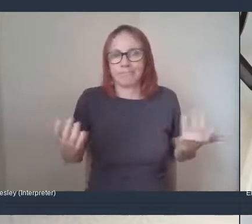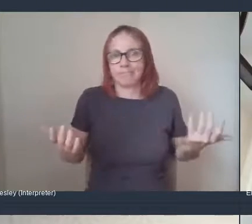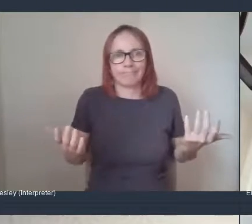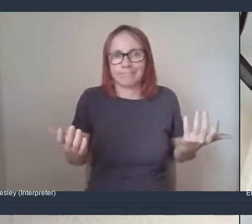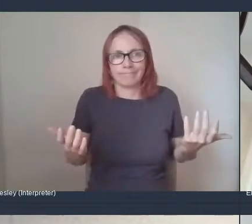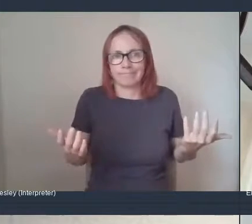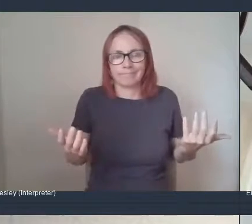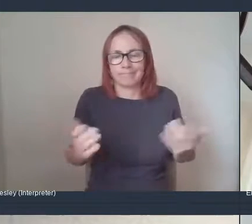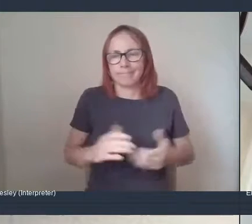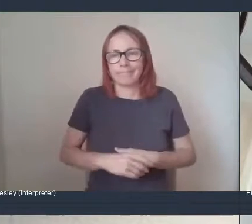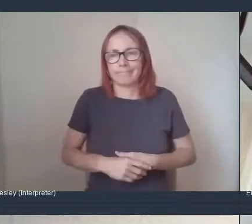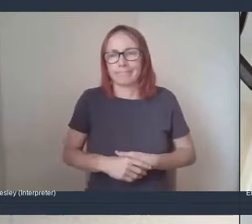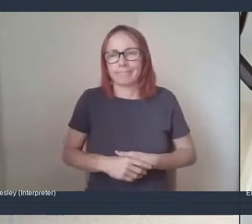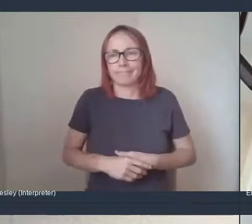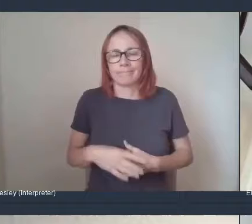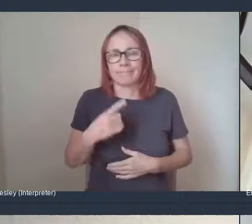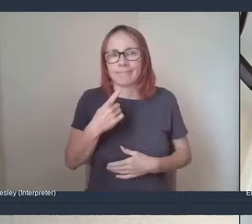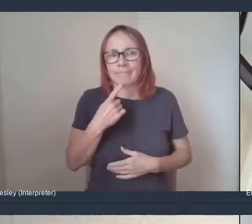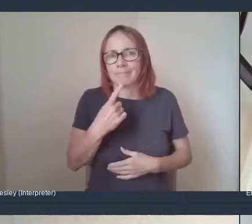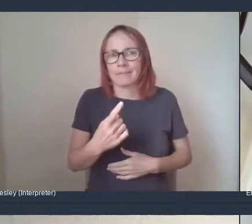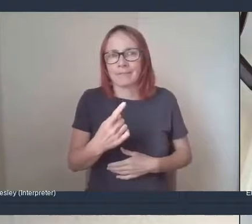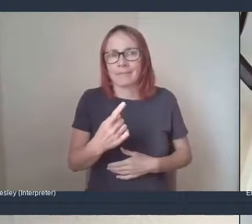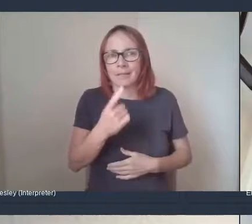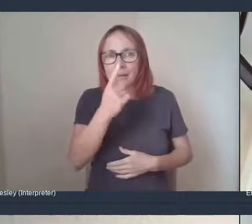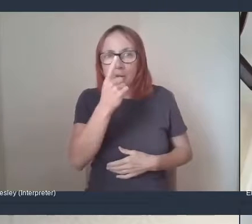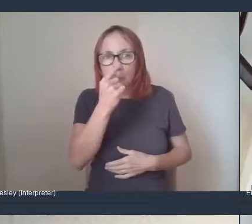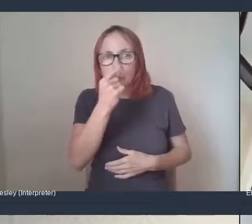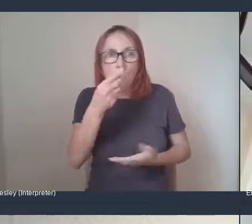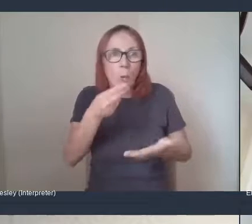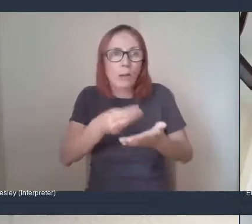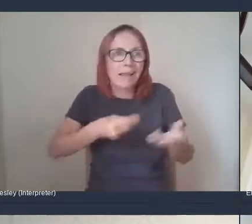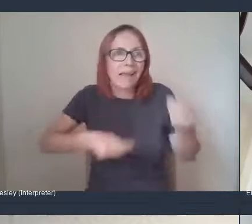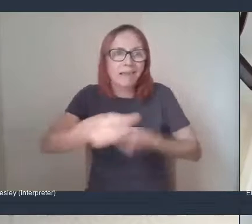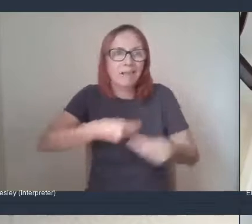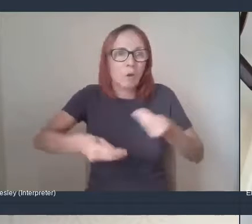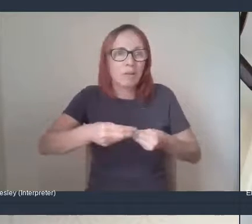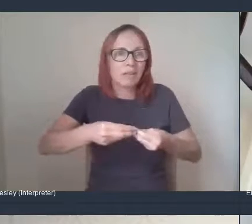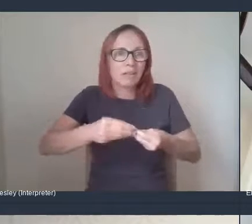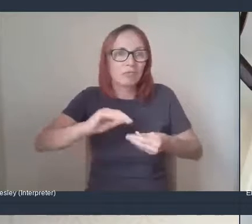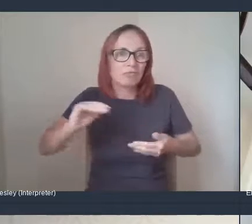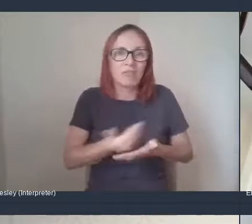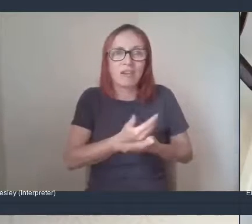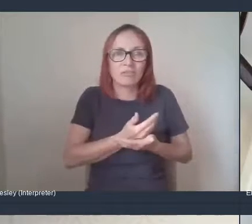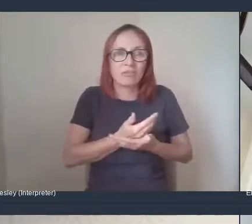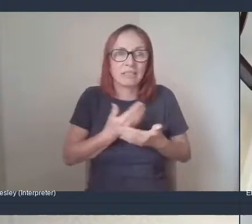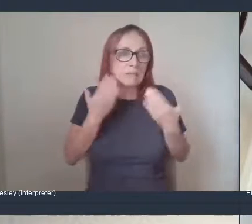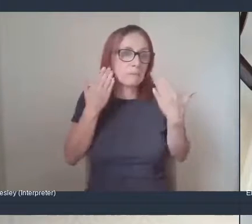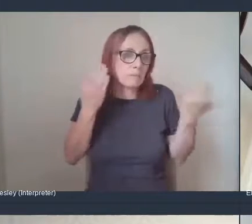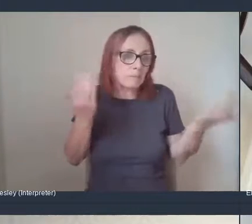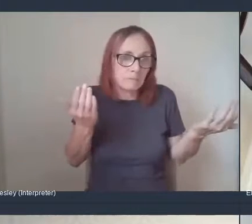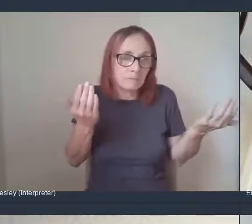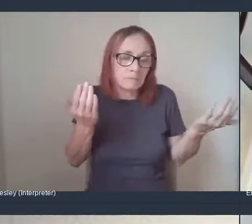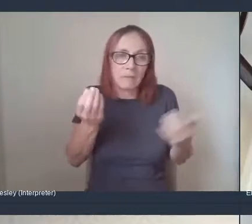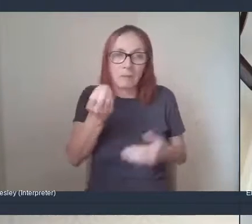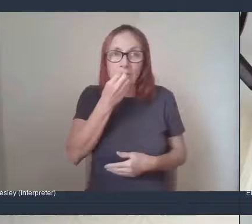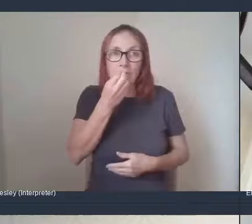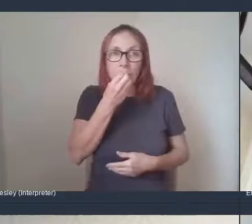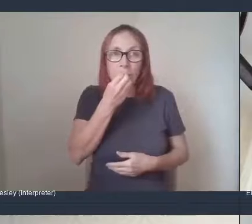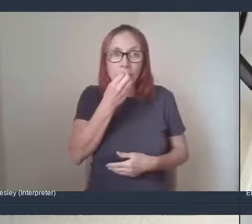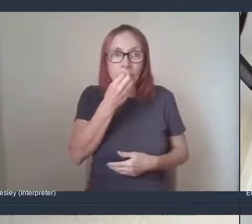ahead of us. They're saying a three year kind of recovery, I think a lot longer than that. Food insecurity is going to peak,